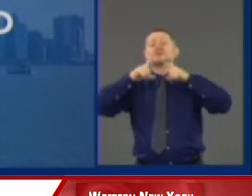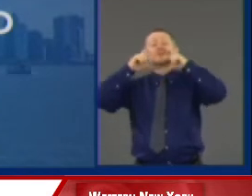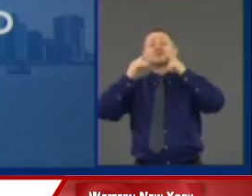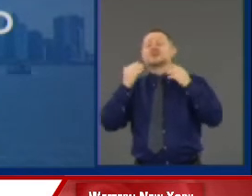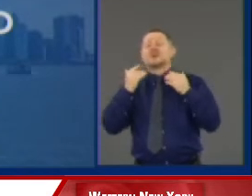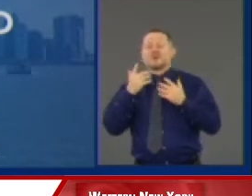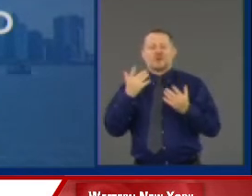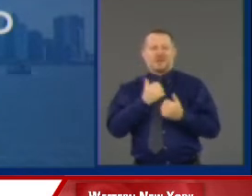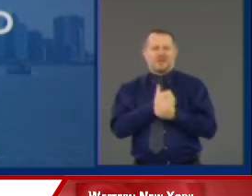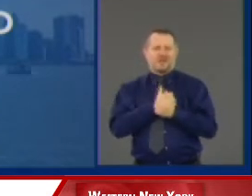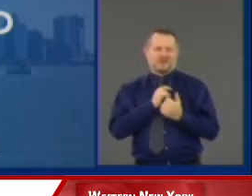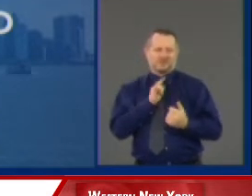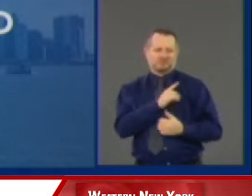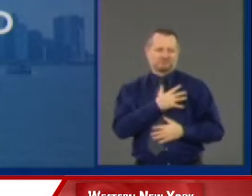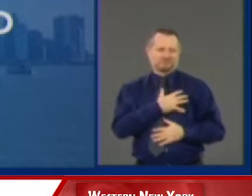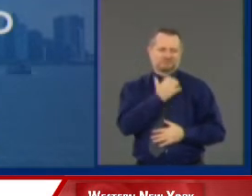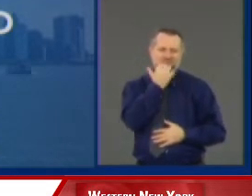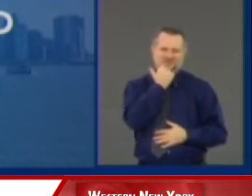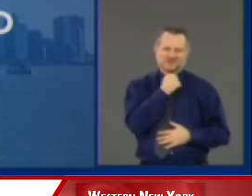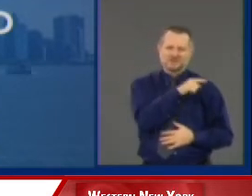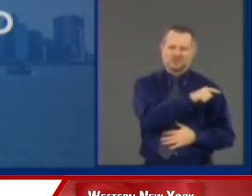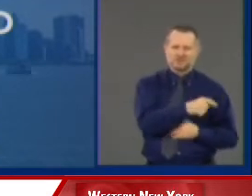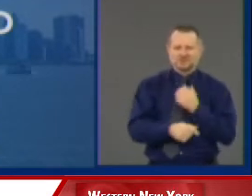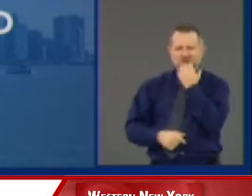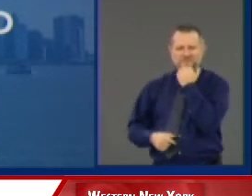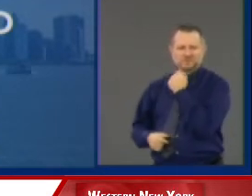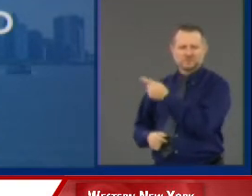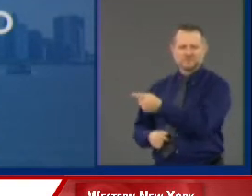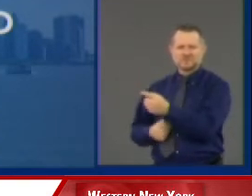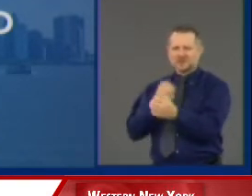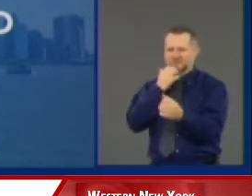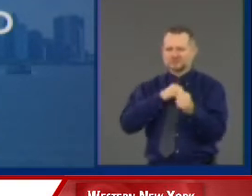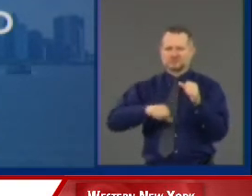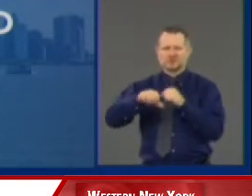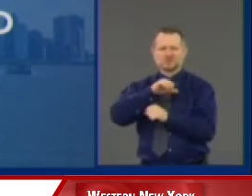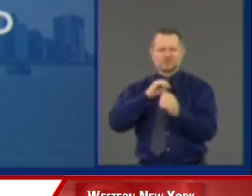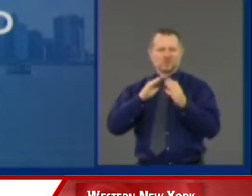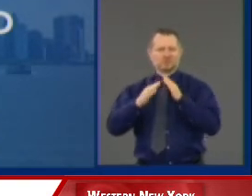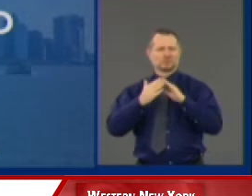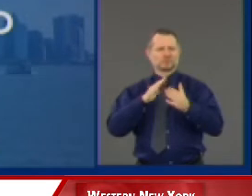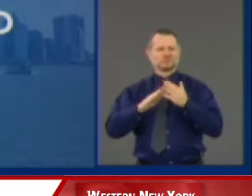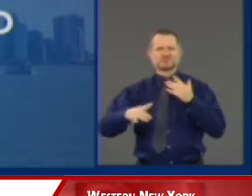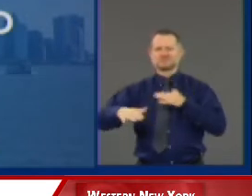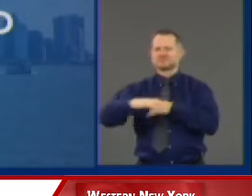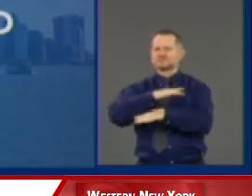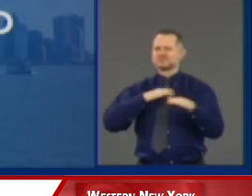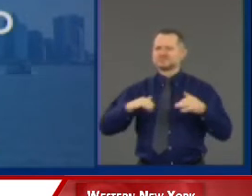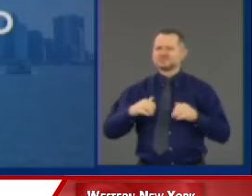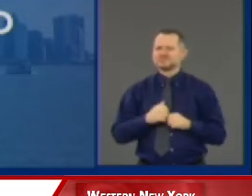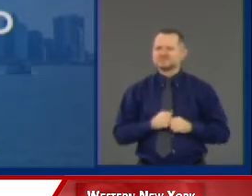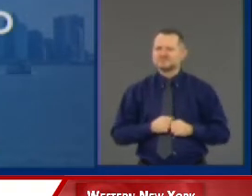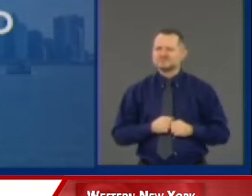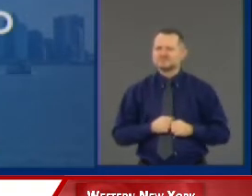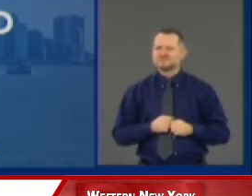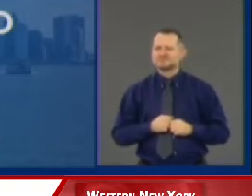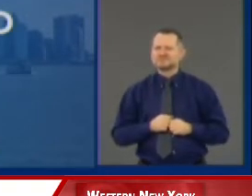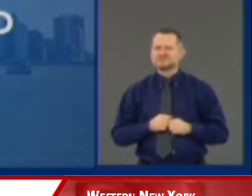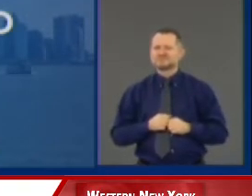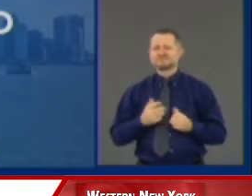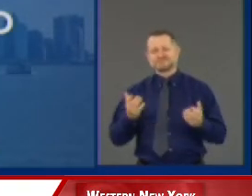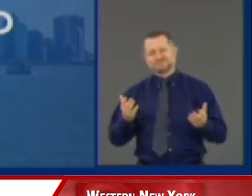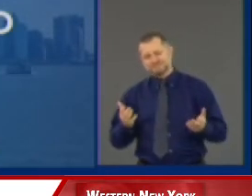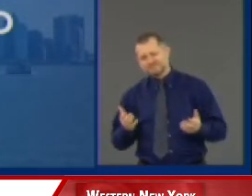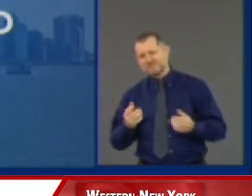We did it because we love one another. It's what a community is. We love one another. And yes, you can be